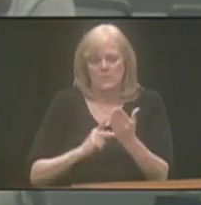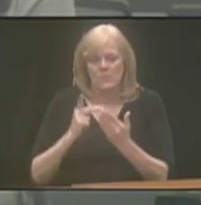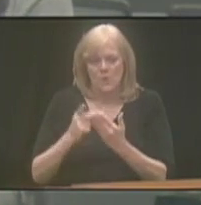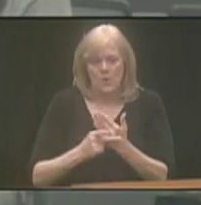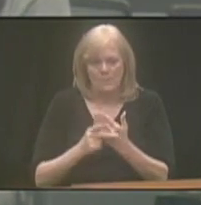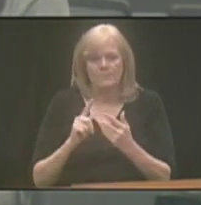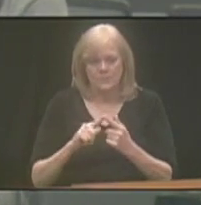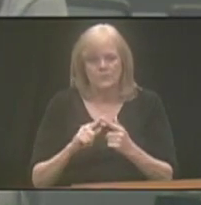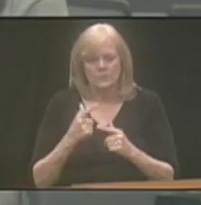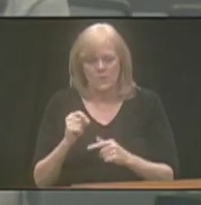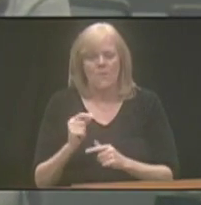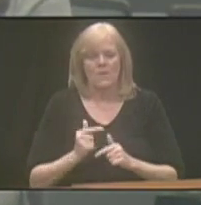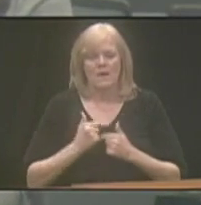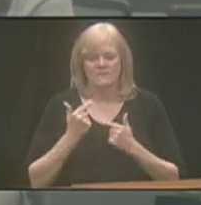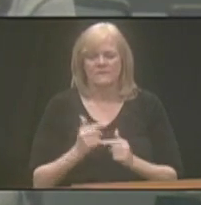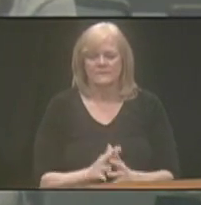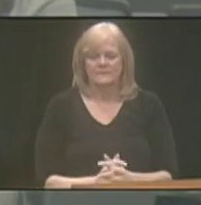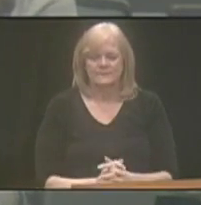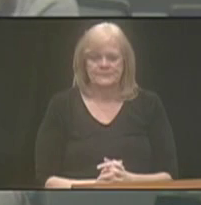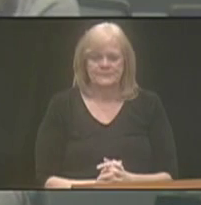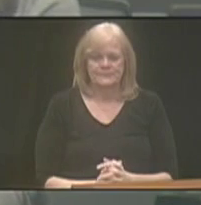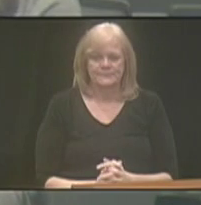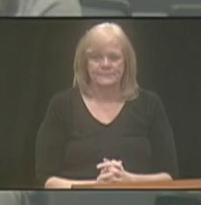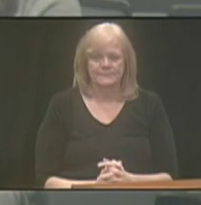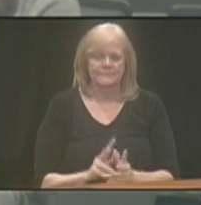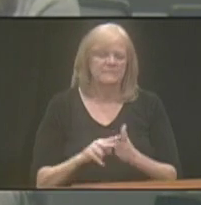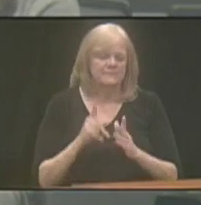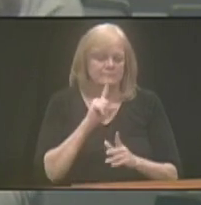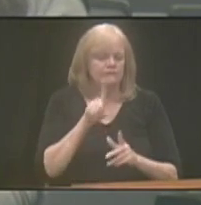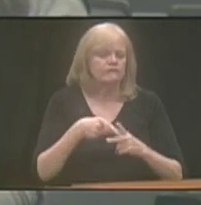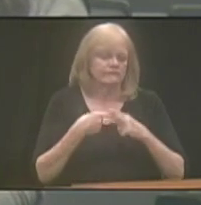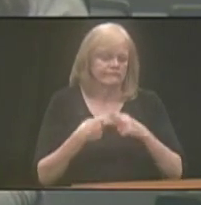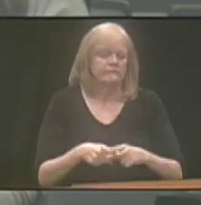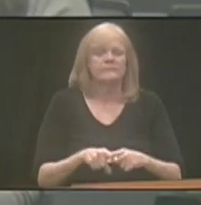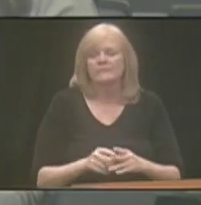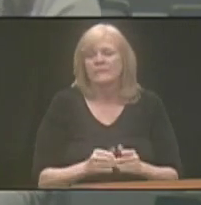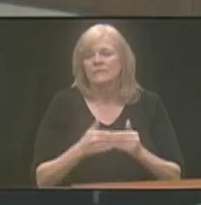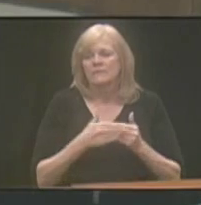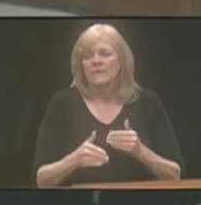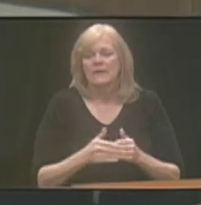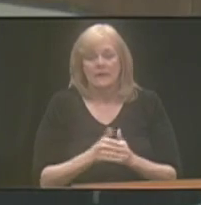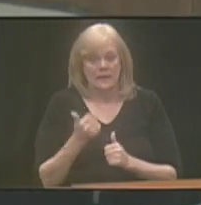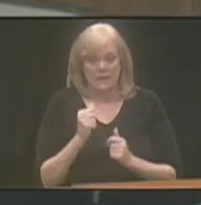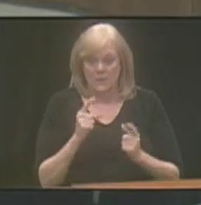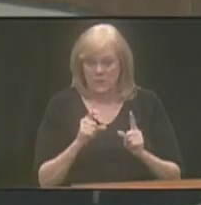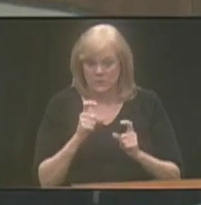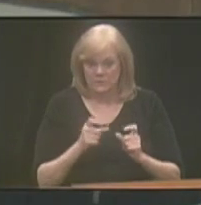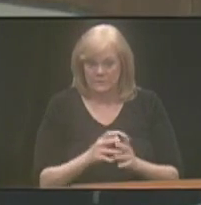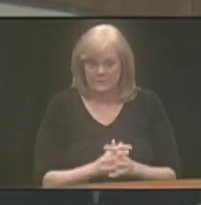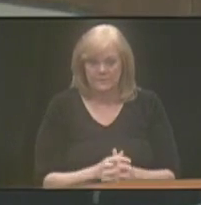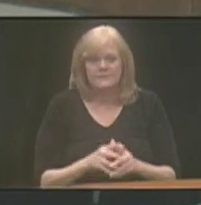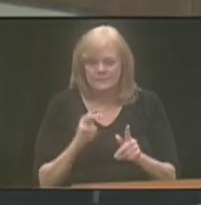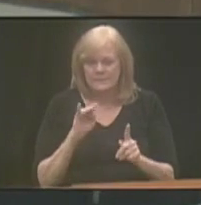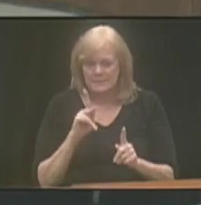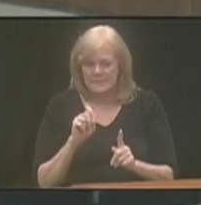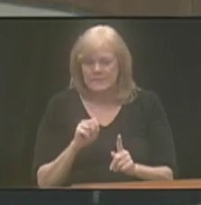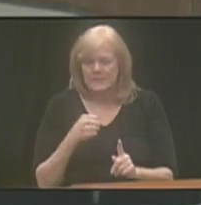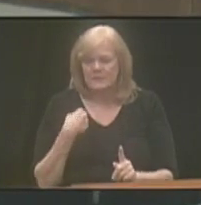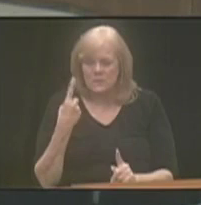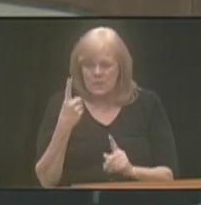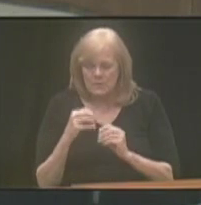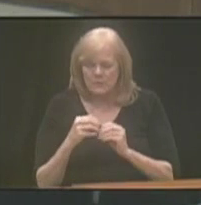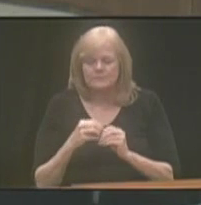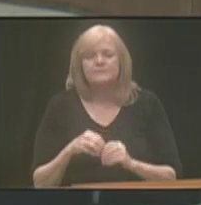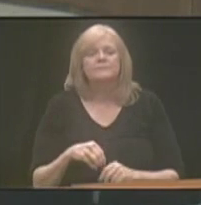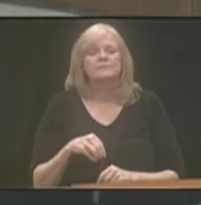to then go live. Great. Thank you. Yep. Definitely. Other questions right now? I had one more. Oh, sure. Go